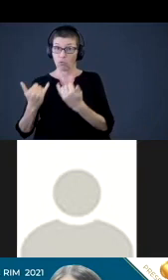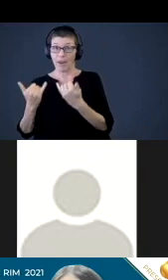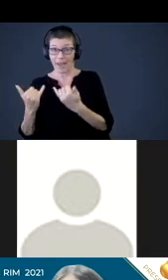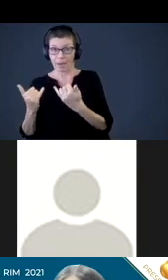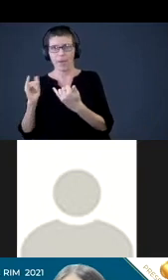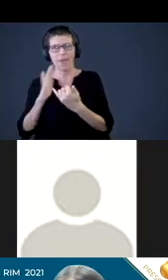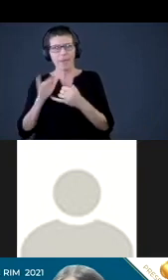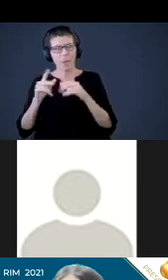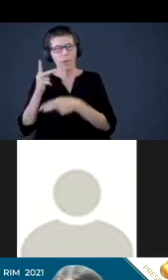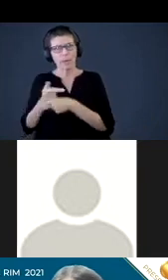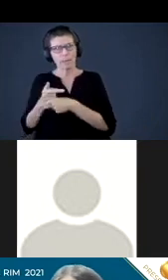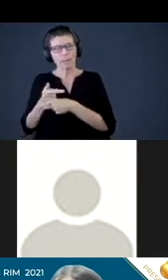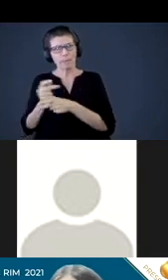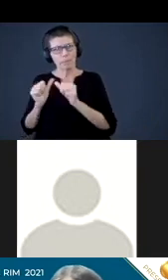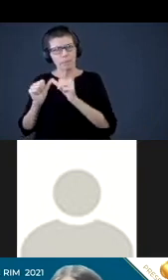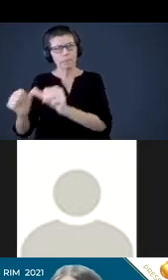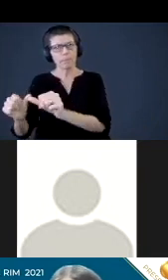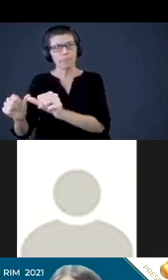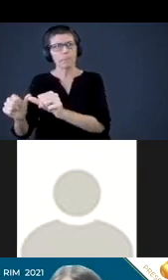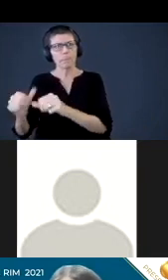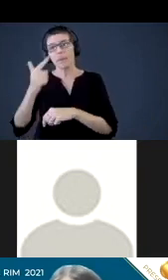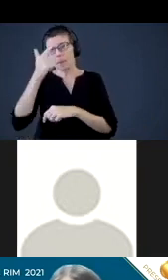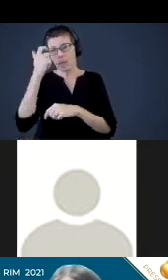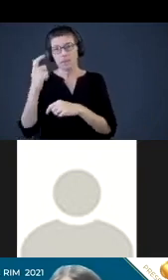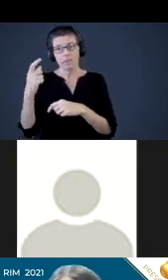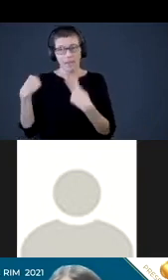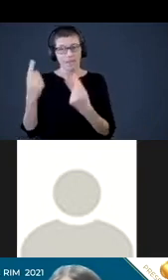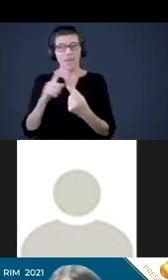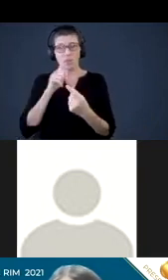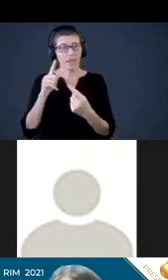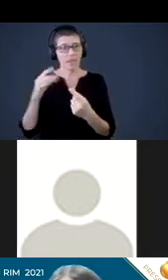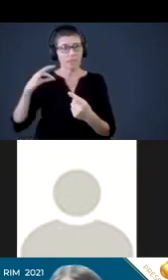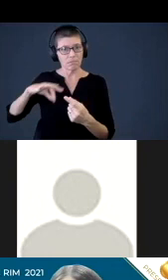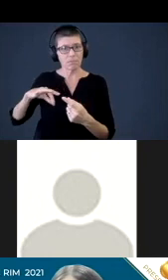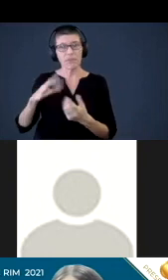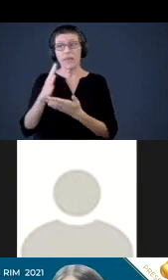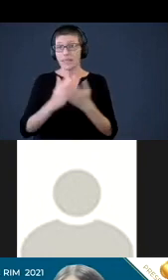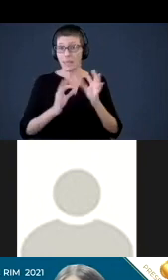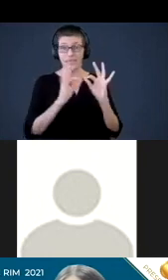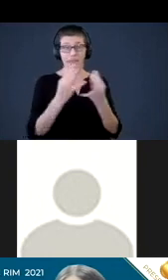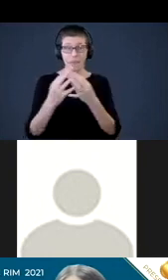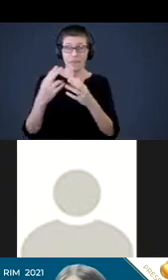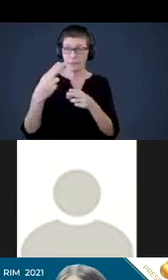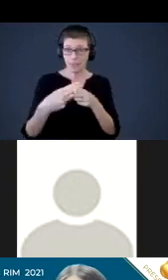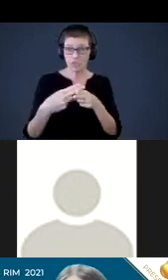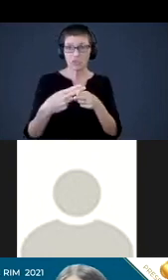to maintain and continue to do because they've been, really, really, helpful. Some families have mentioned how